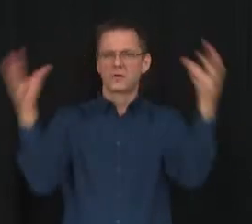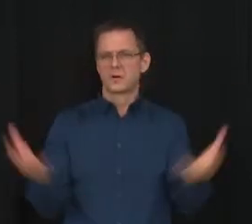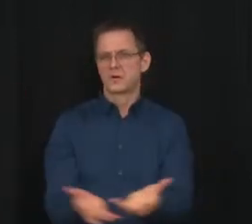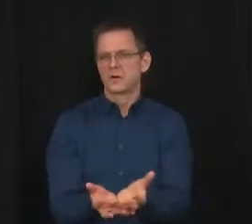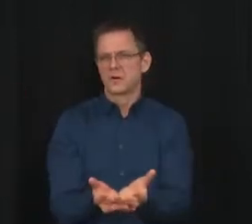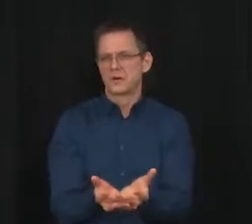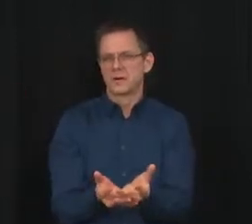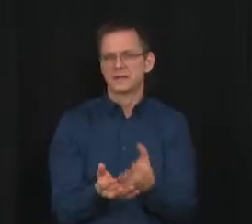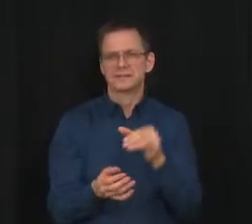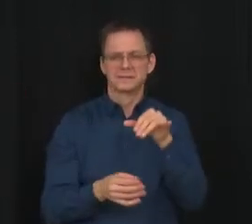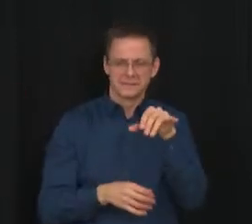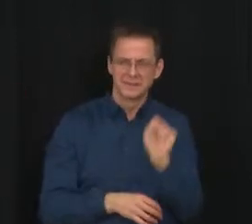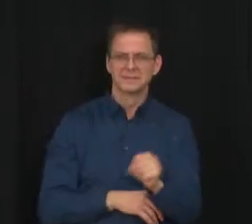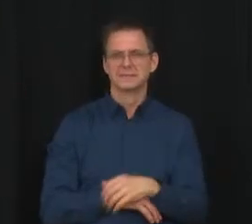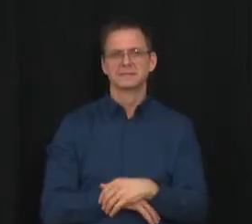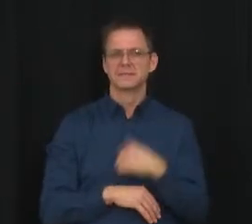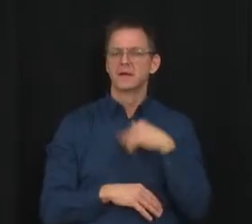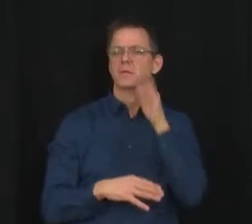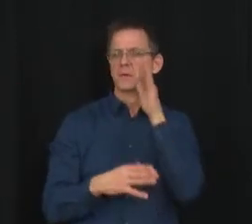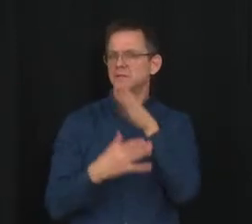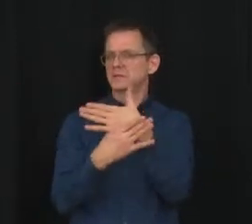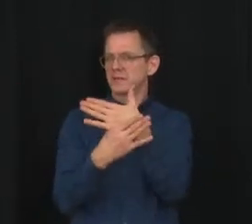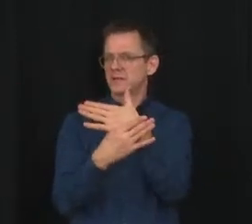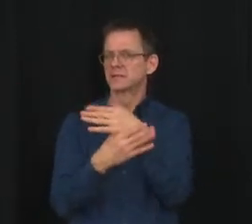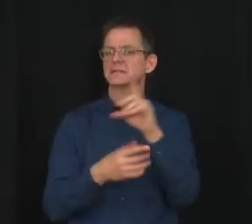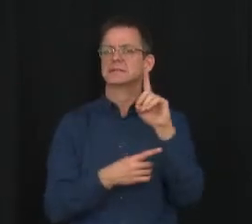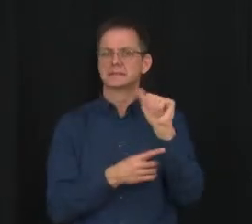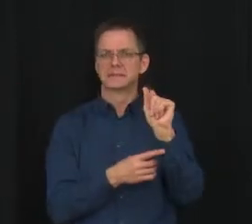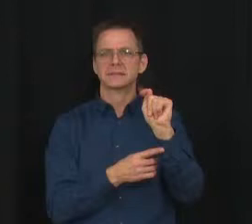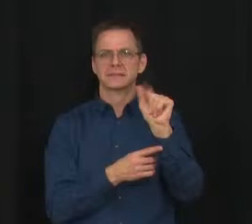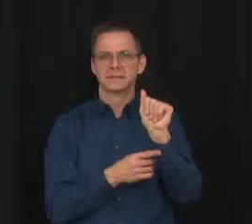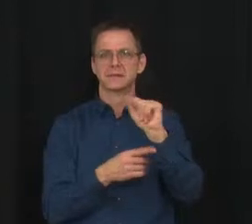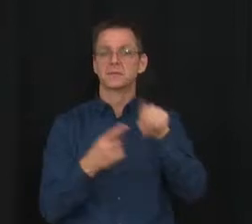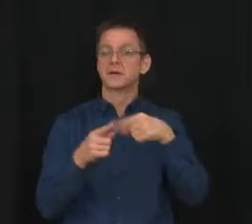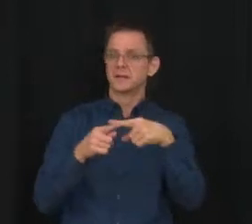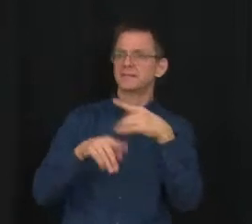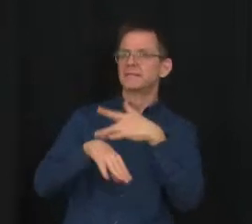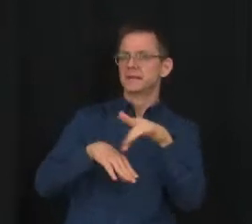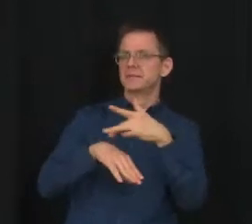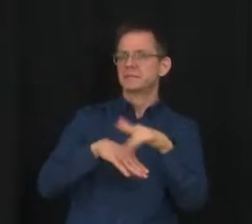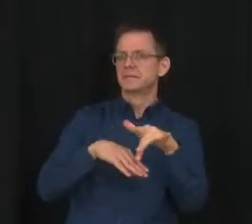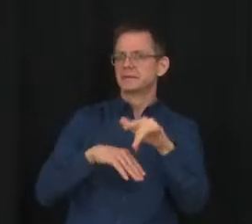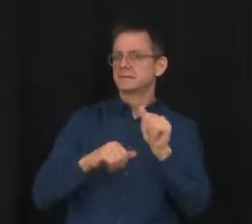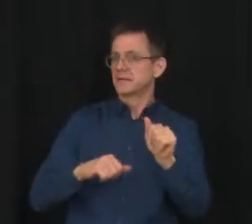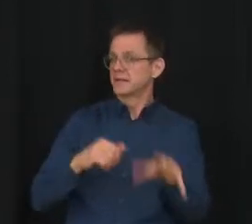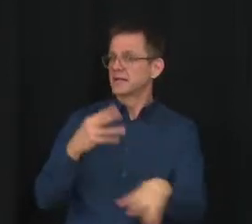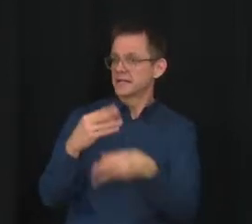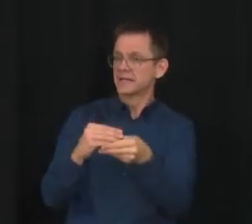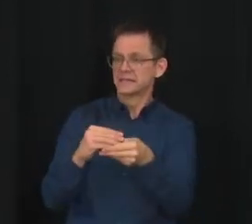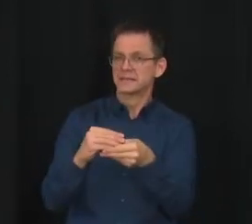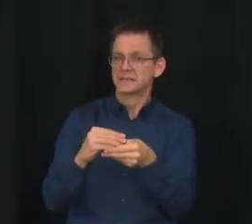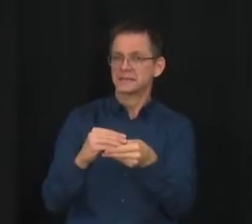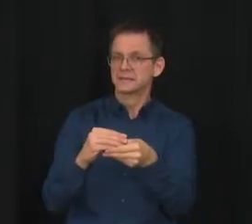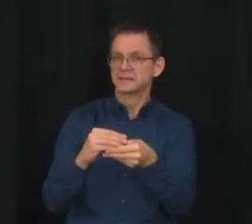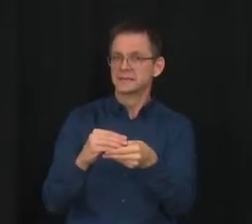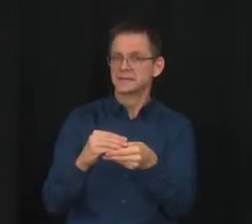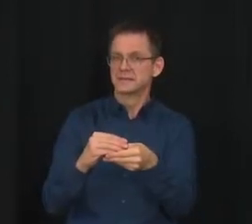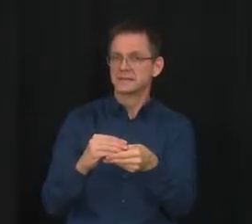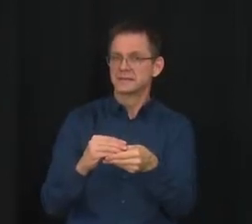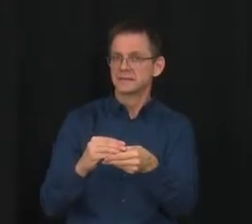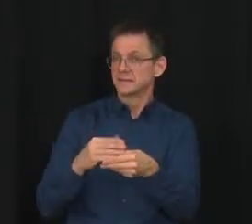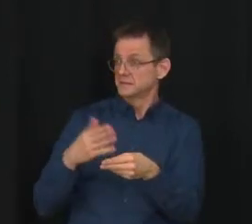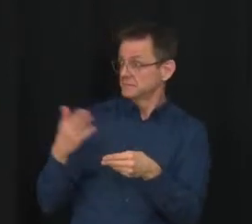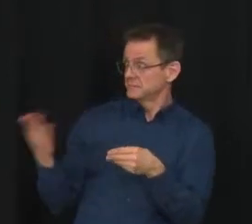as, you know, as we are able to. Dr. Hinshaw, I'm not sure if there's anything you would like to further add to this.